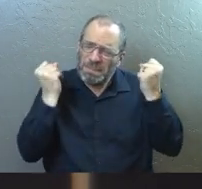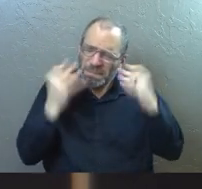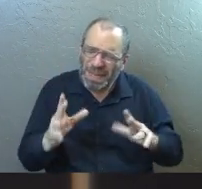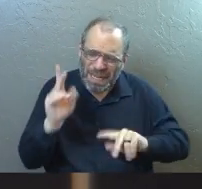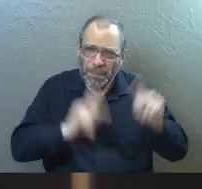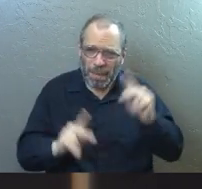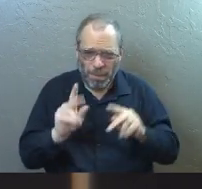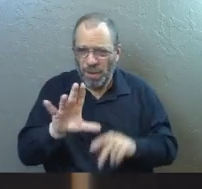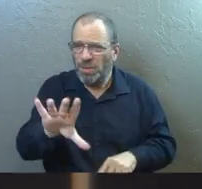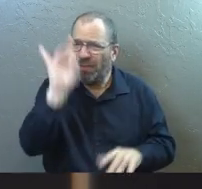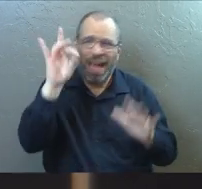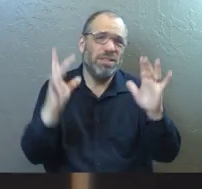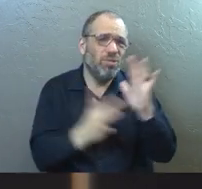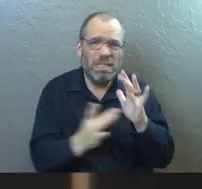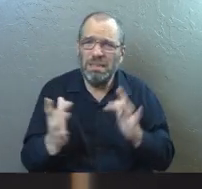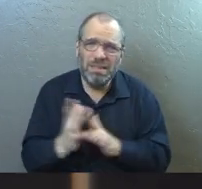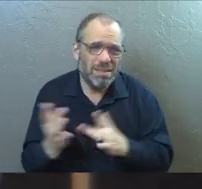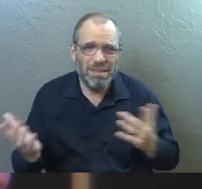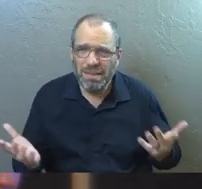possible to find Jesus.